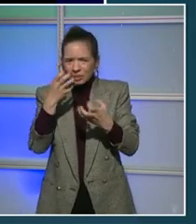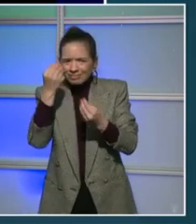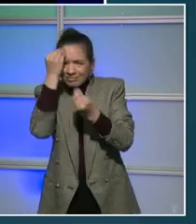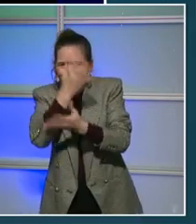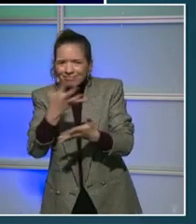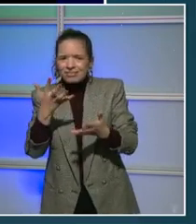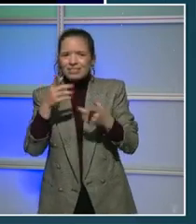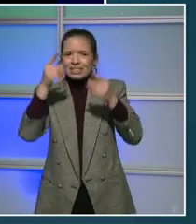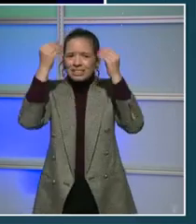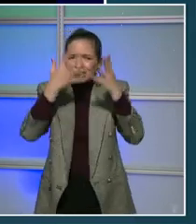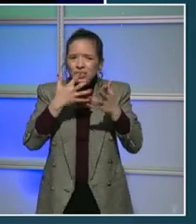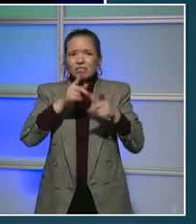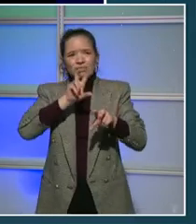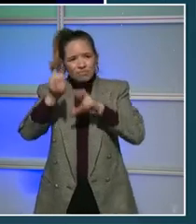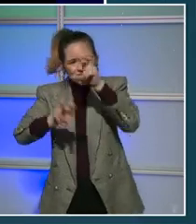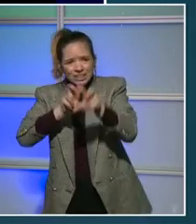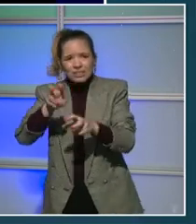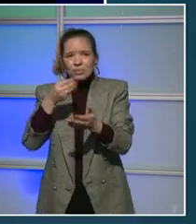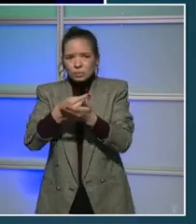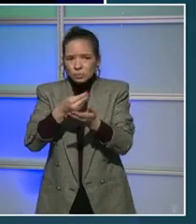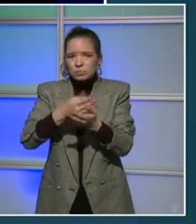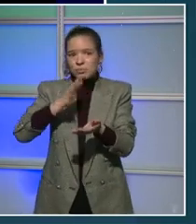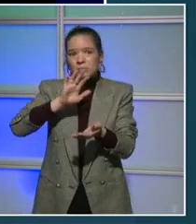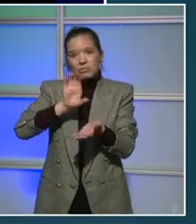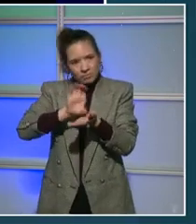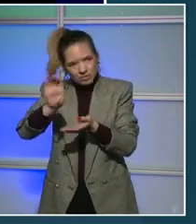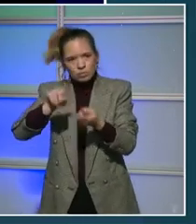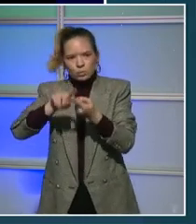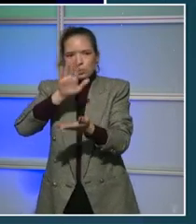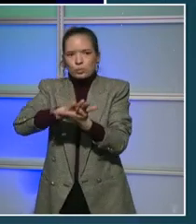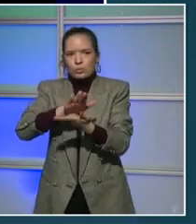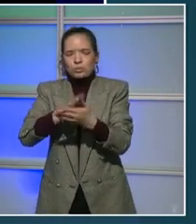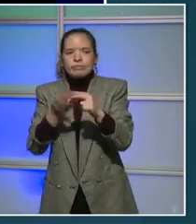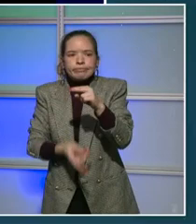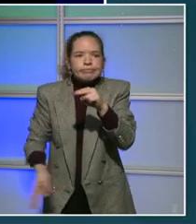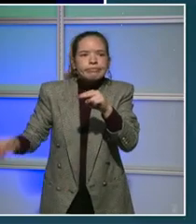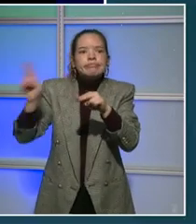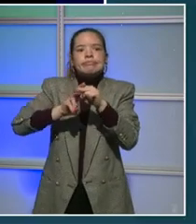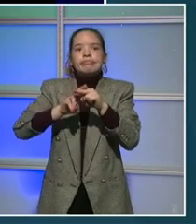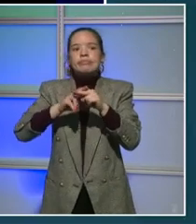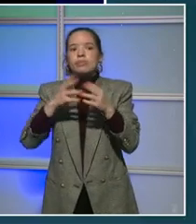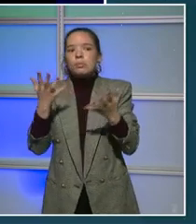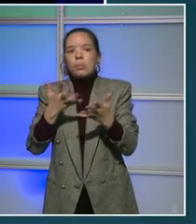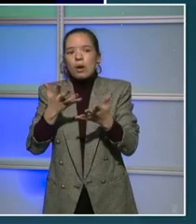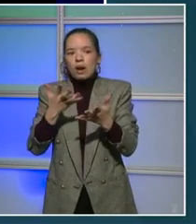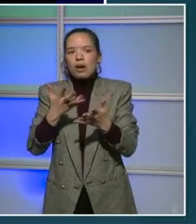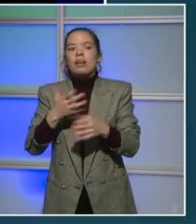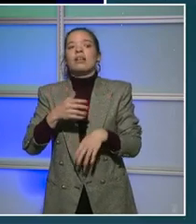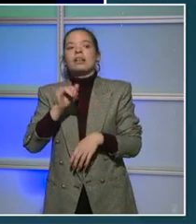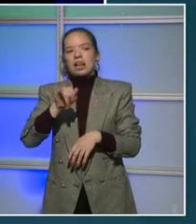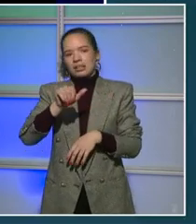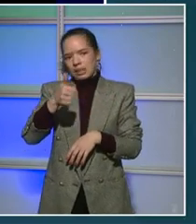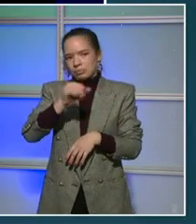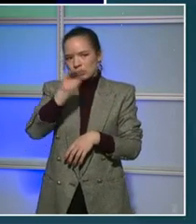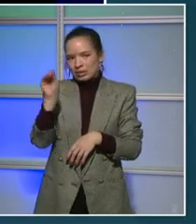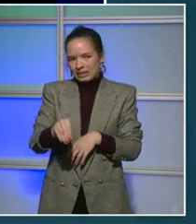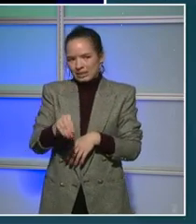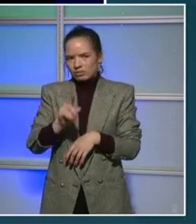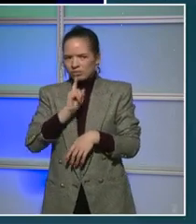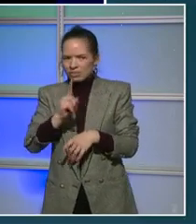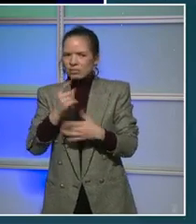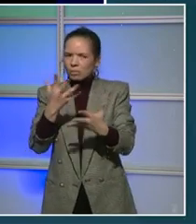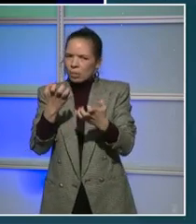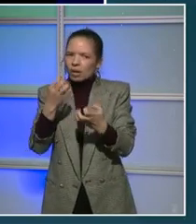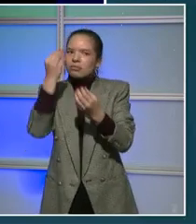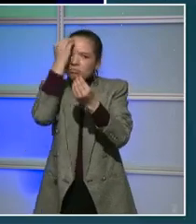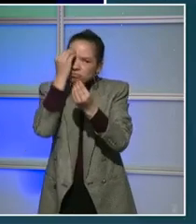we investing in our schools, we're increasing that investment by 10%. We wanted to send them the strong signal that